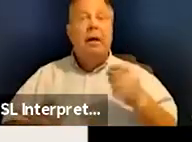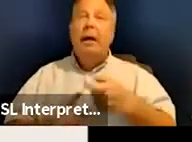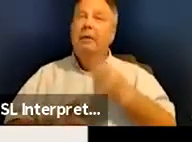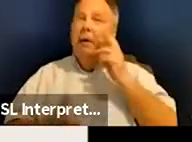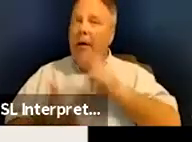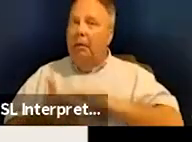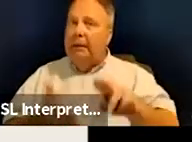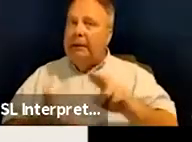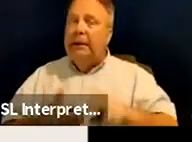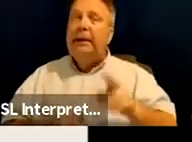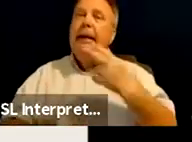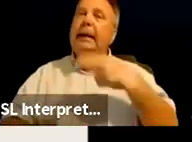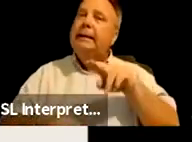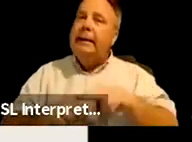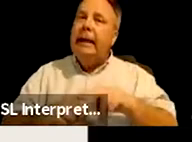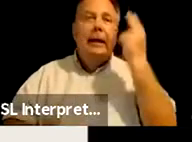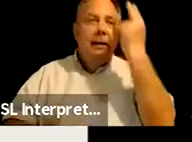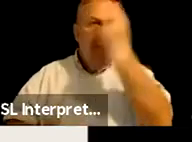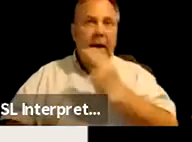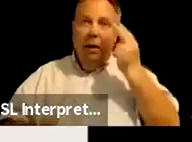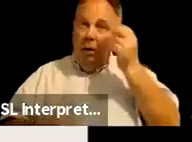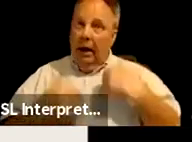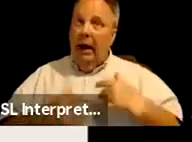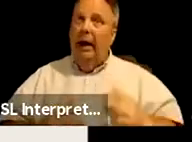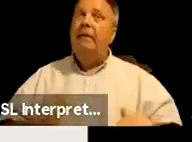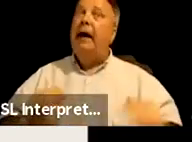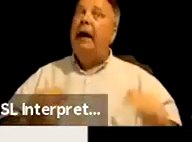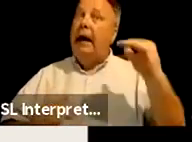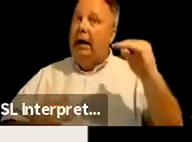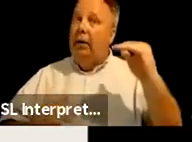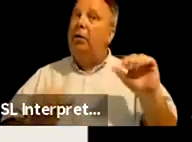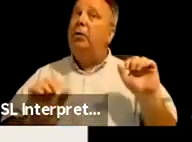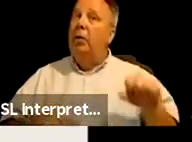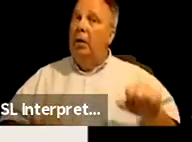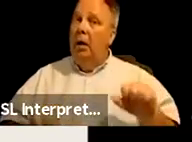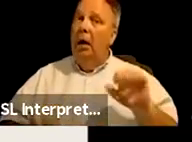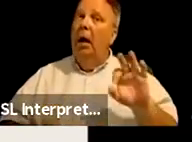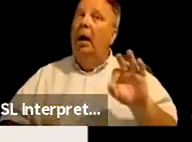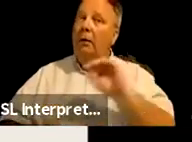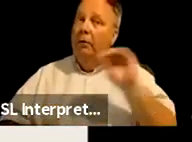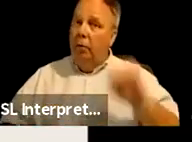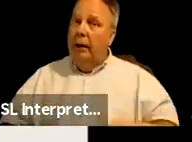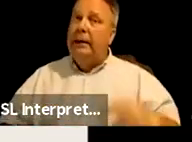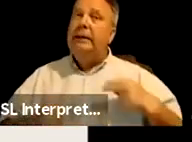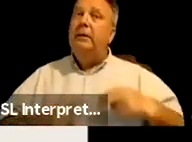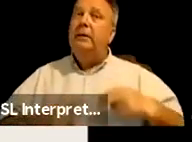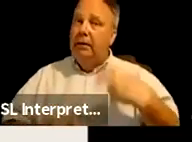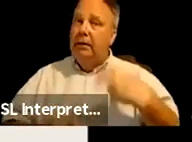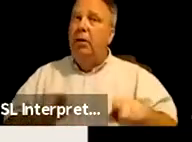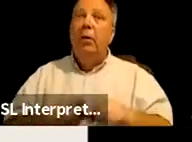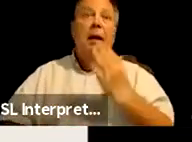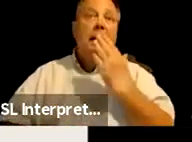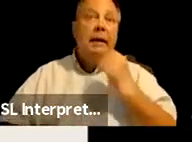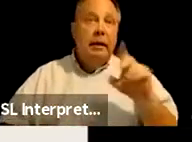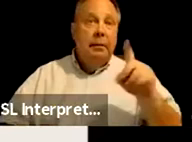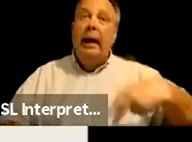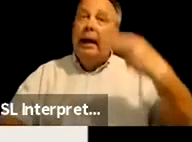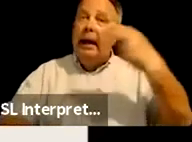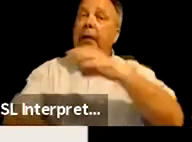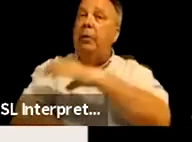is that native Hawaiians have a significantly higher likelihood of rates of health issues like diabetes and hypertension.